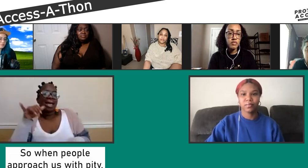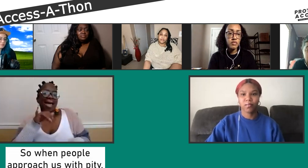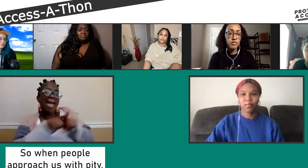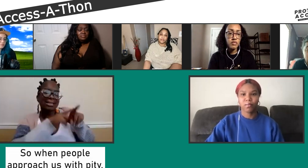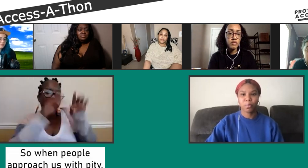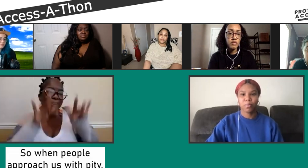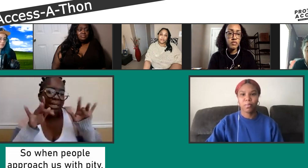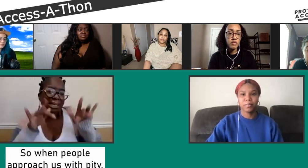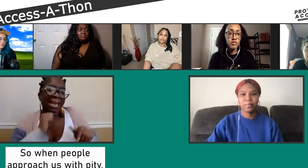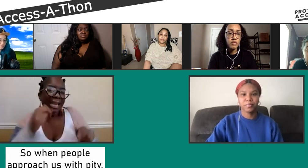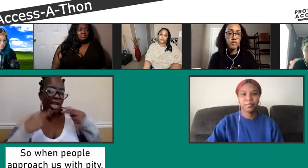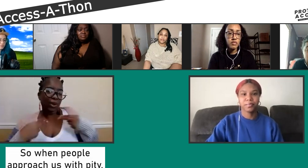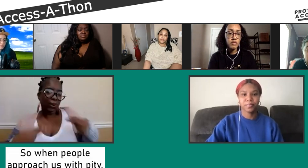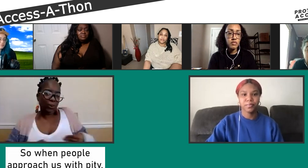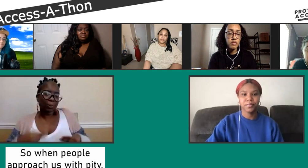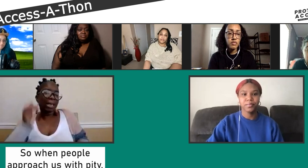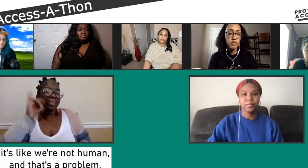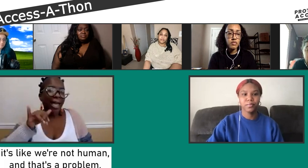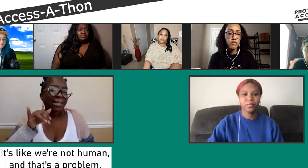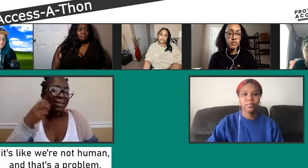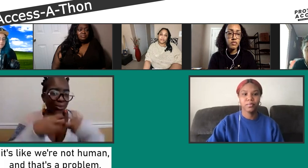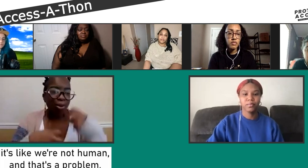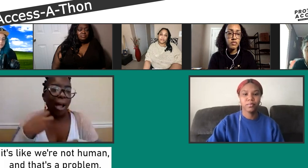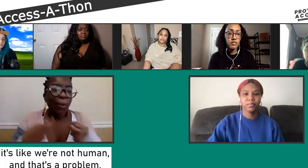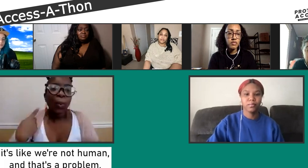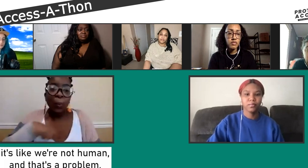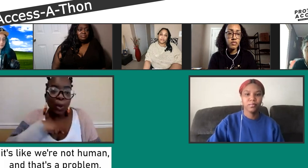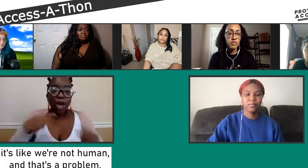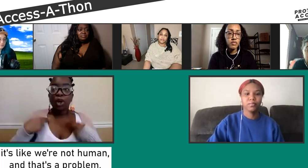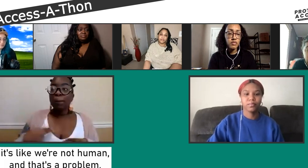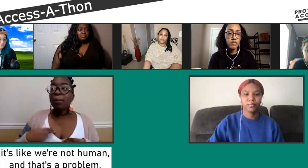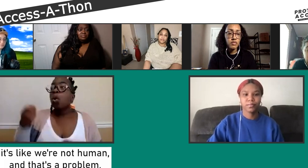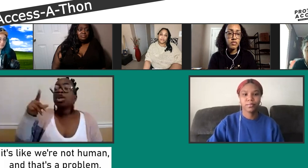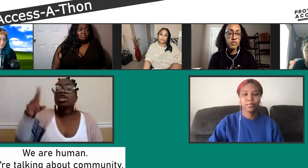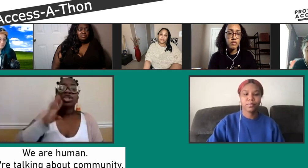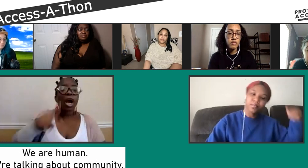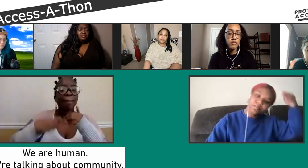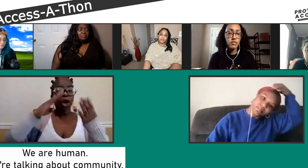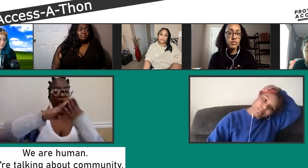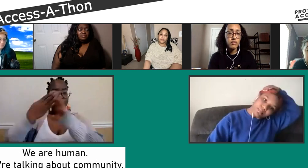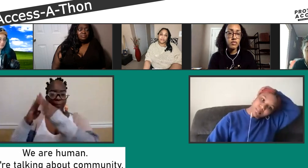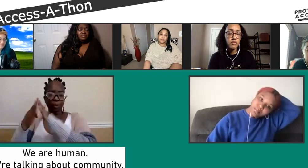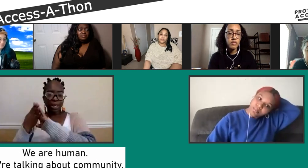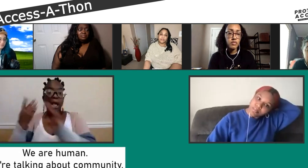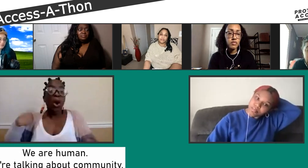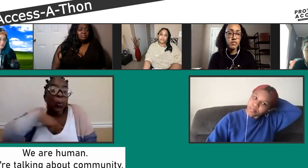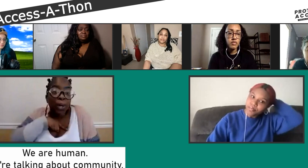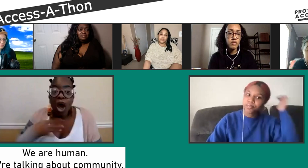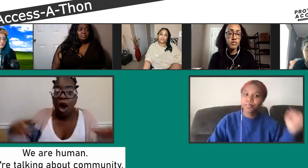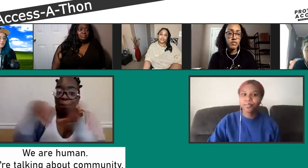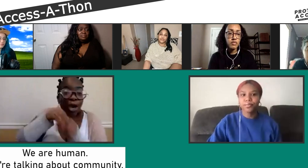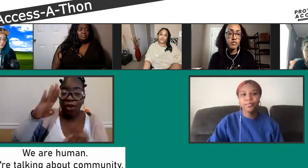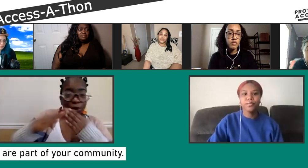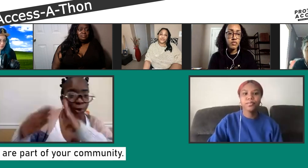approach us as people to be pitied on, that's an issue. We are human just like